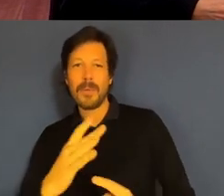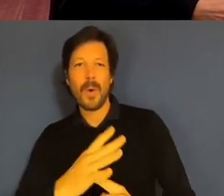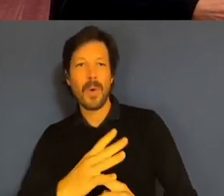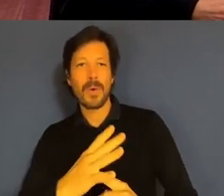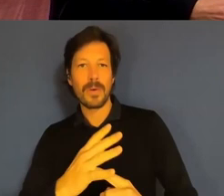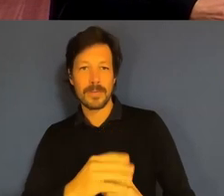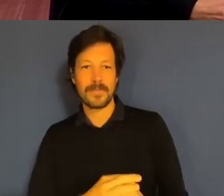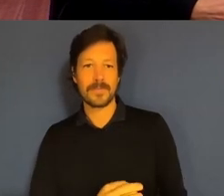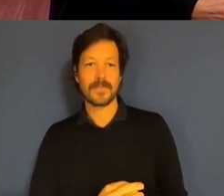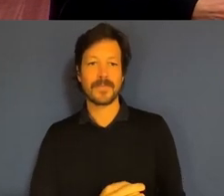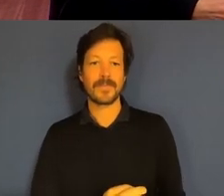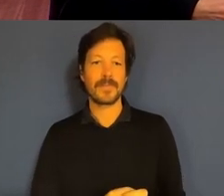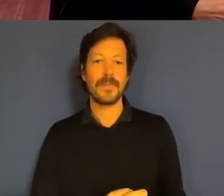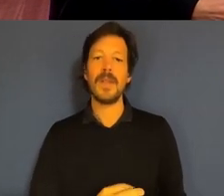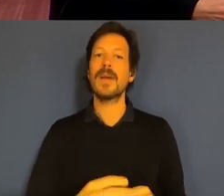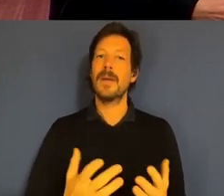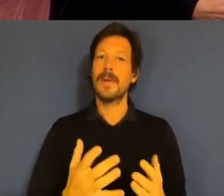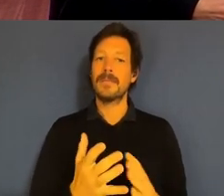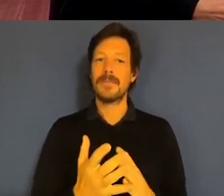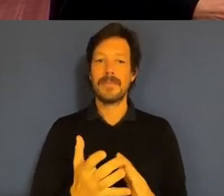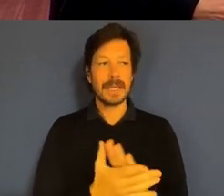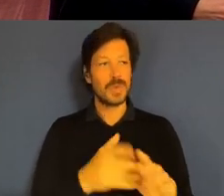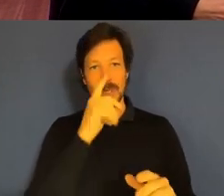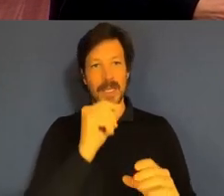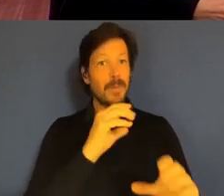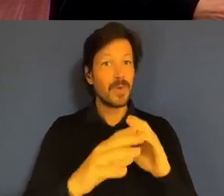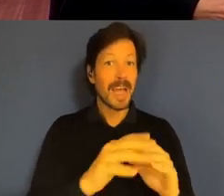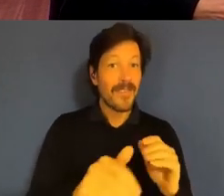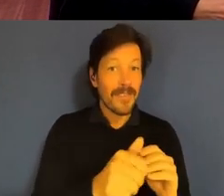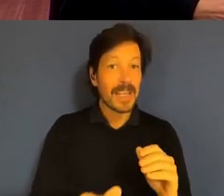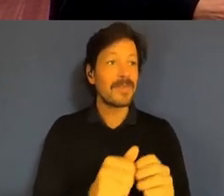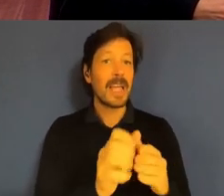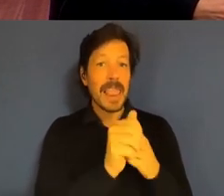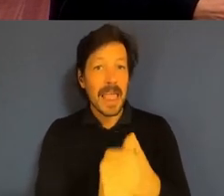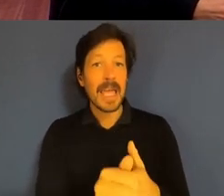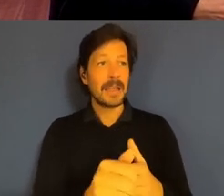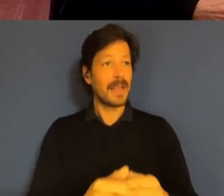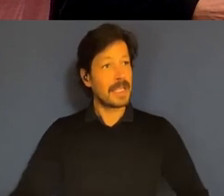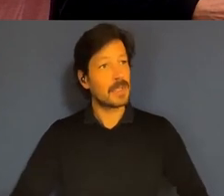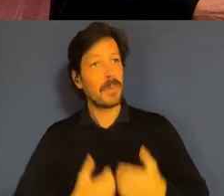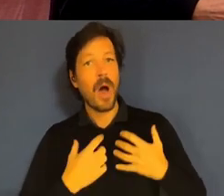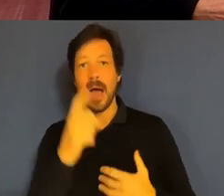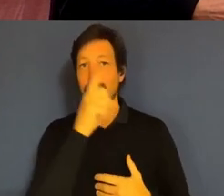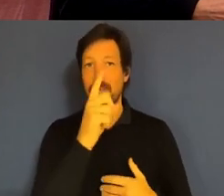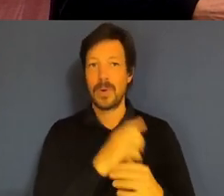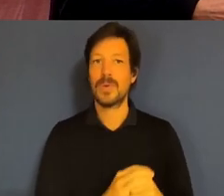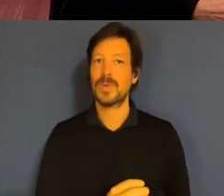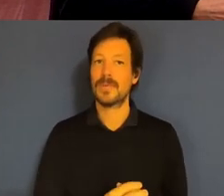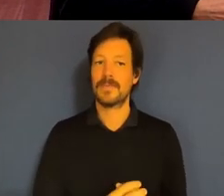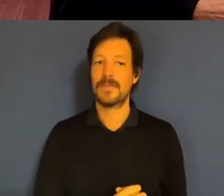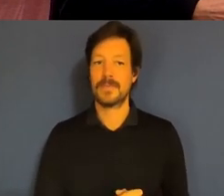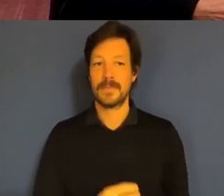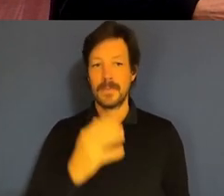to effectively communicate, you won't be able to lead, you won't be able to inspire. So I think it's really important to understand those differences, but not just